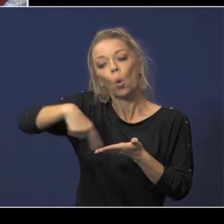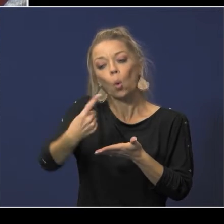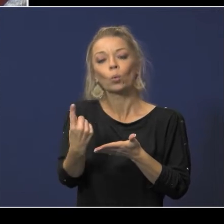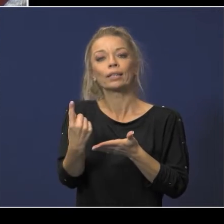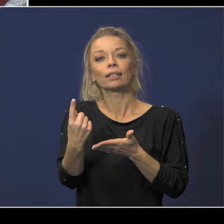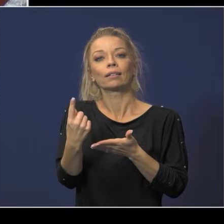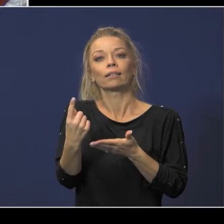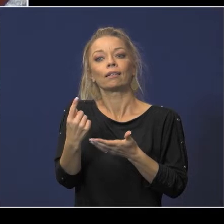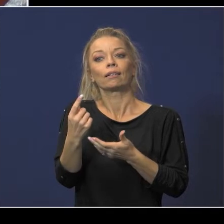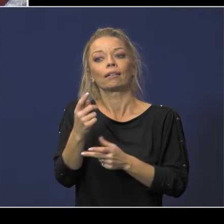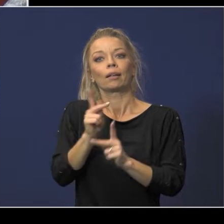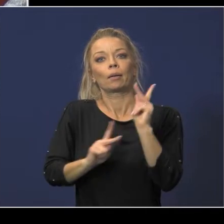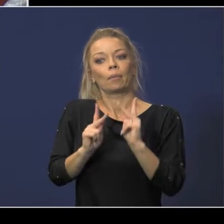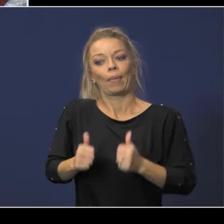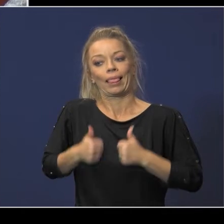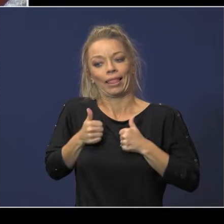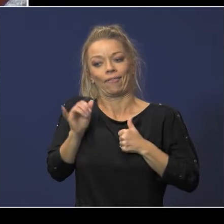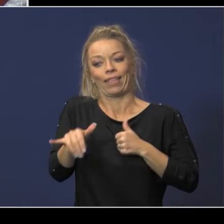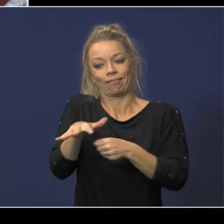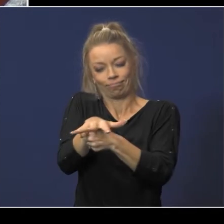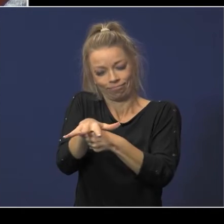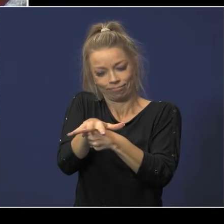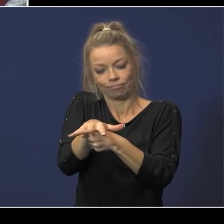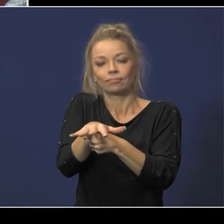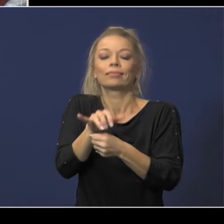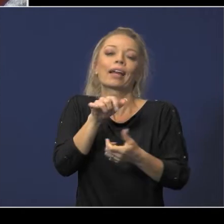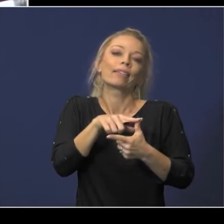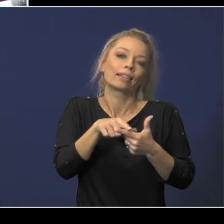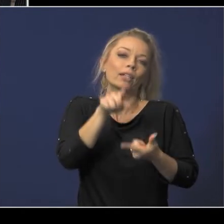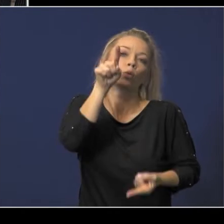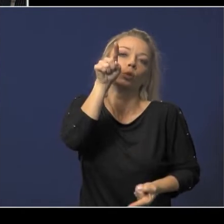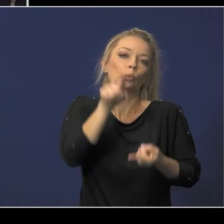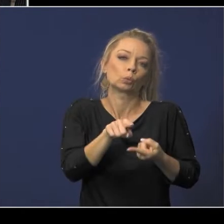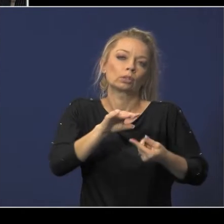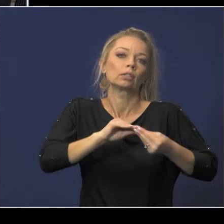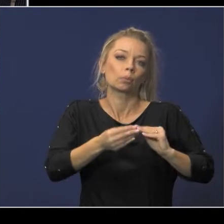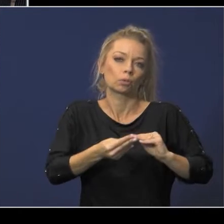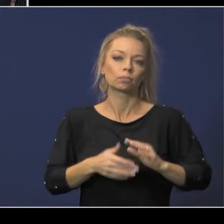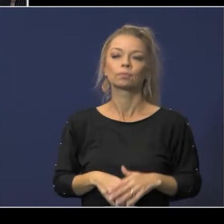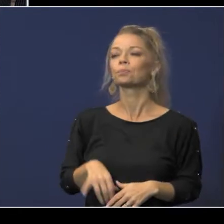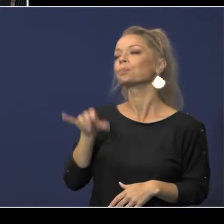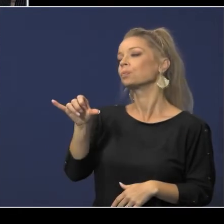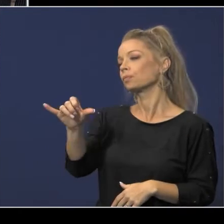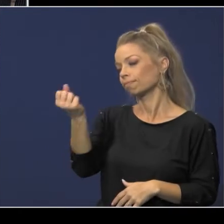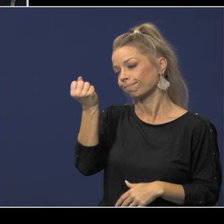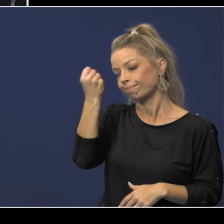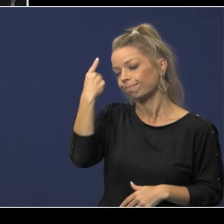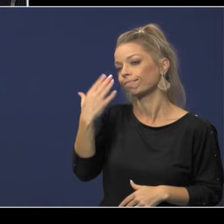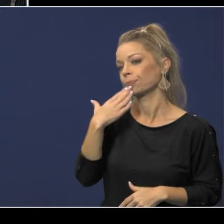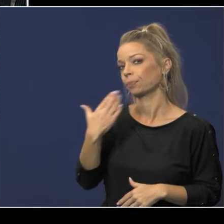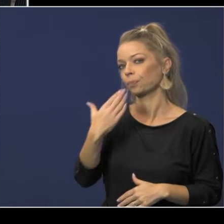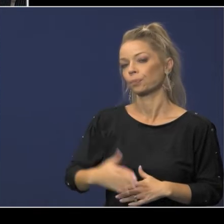reduces that makes sense that number okay thank you tom